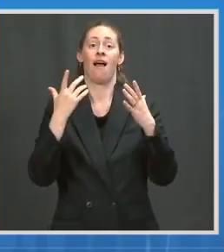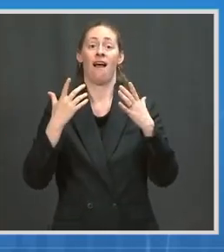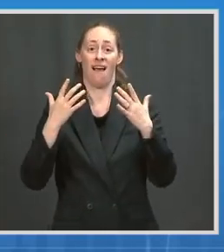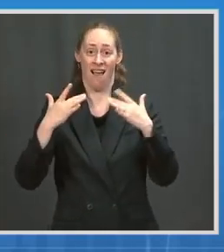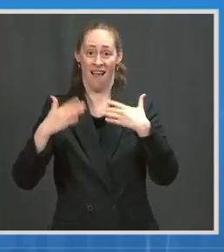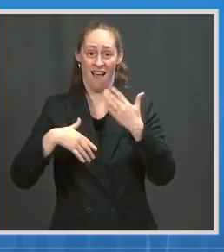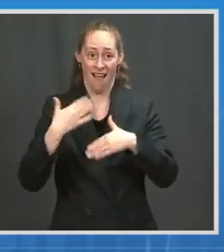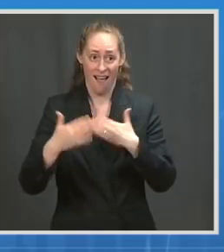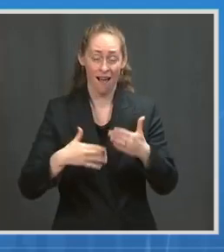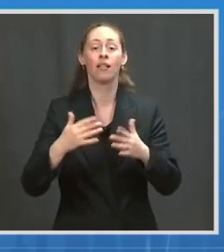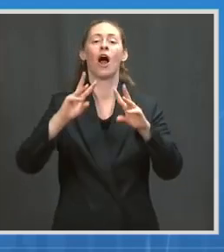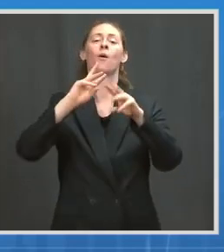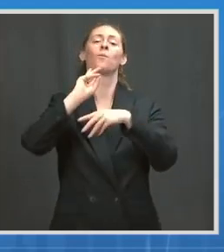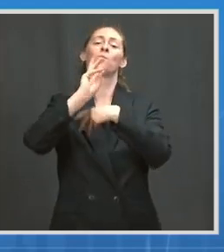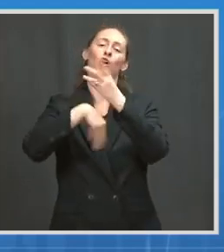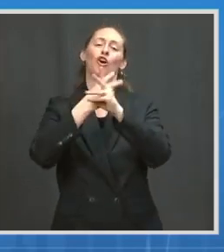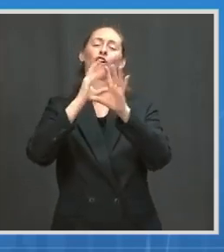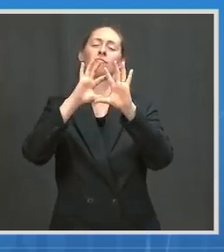Next question.